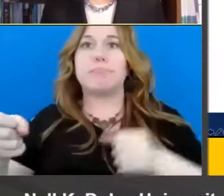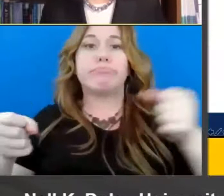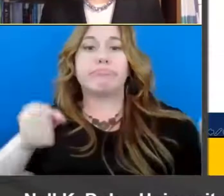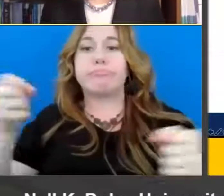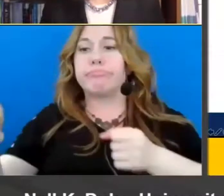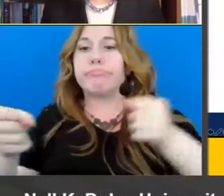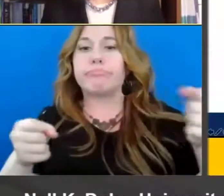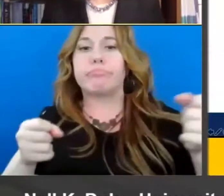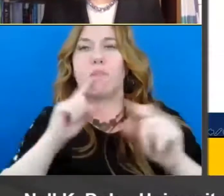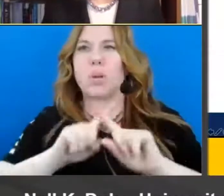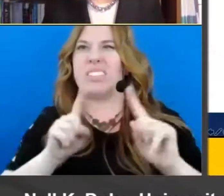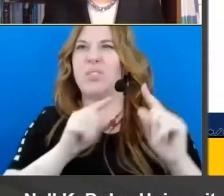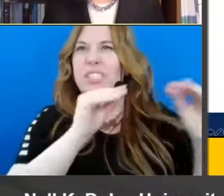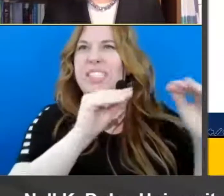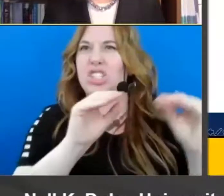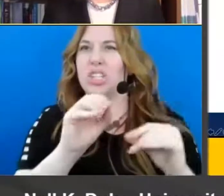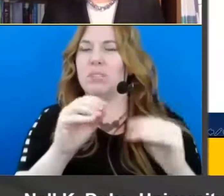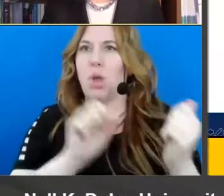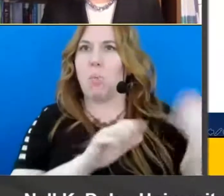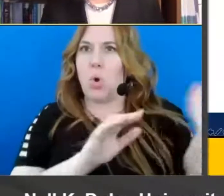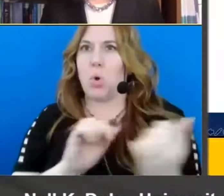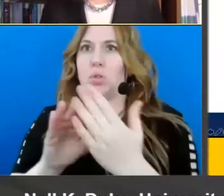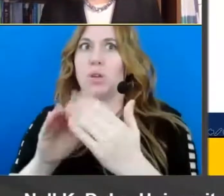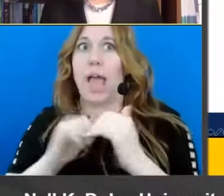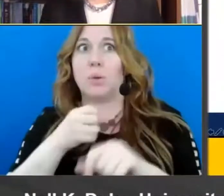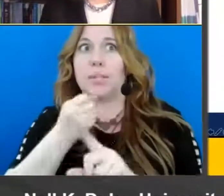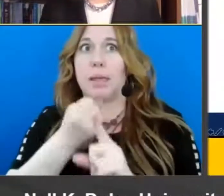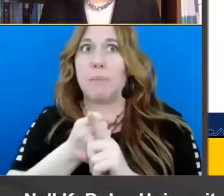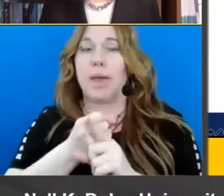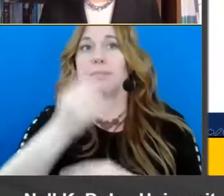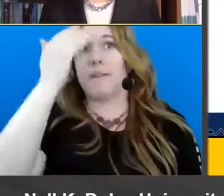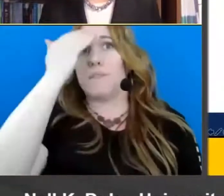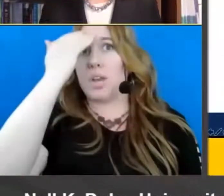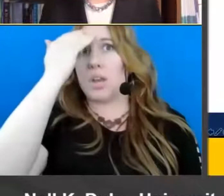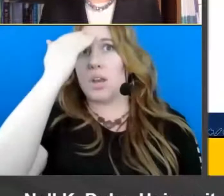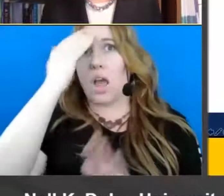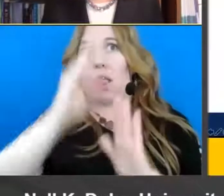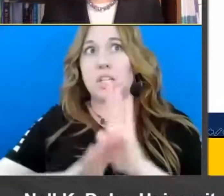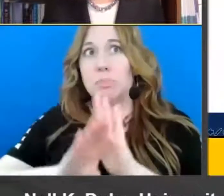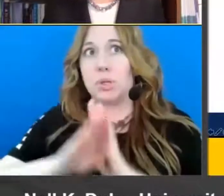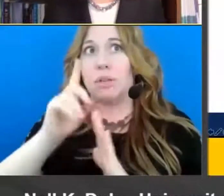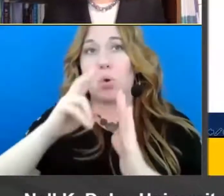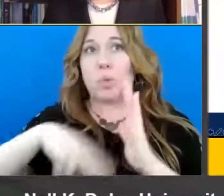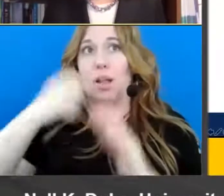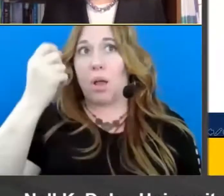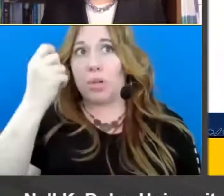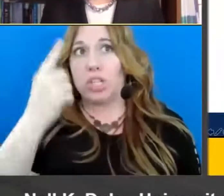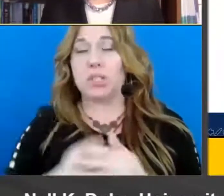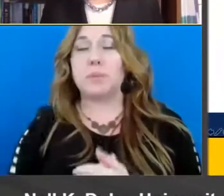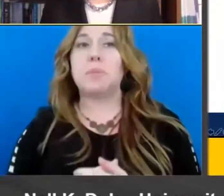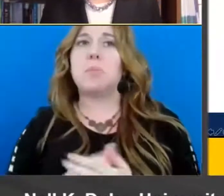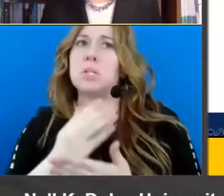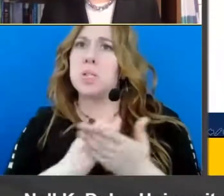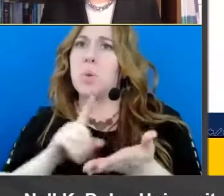has examined the impact of knowledge building on reading comprehension um but there has been some research um to